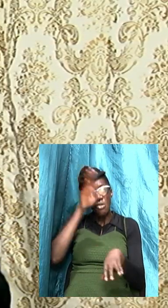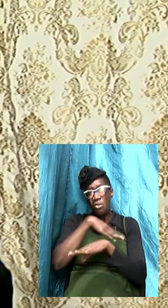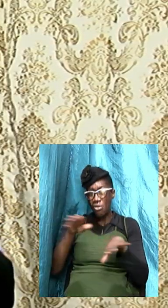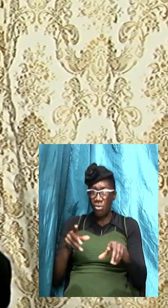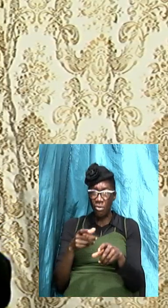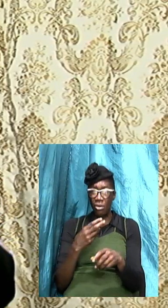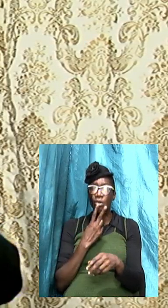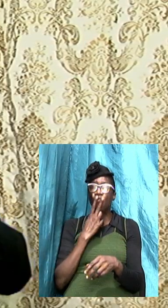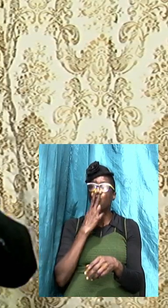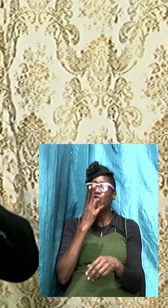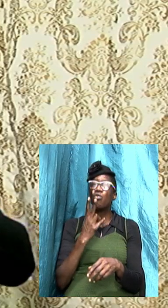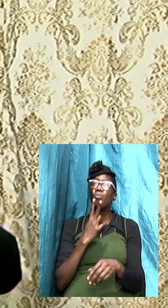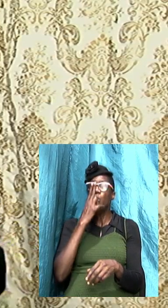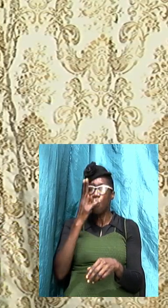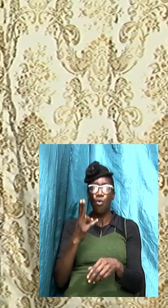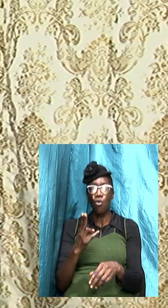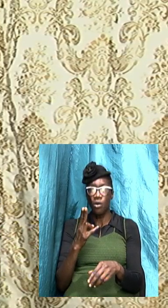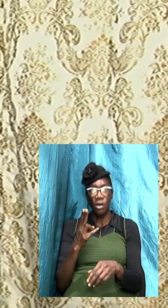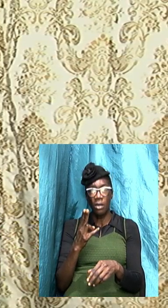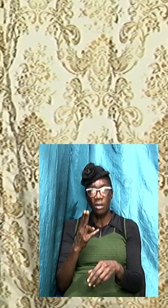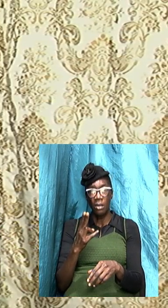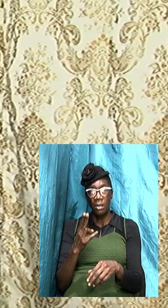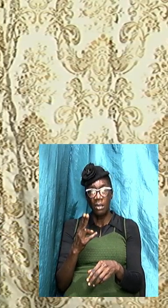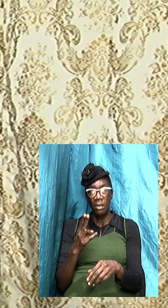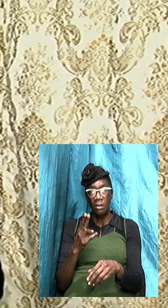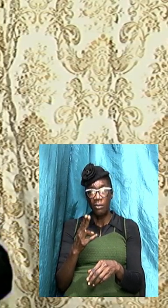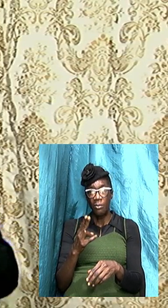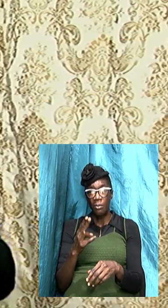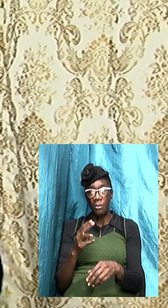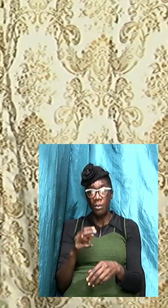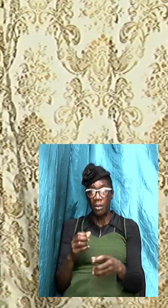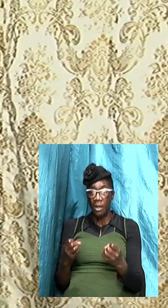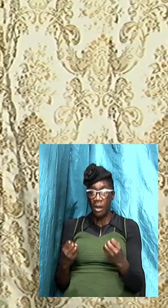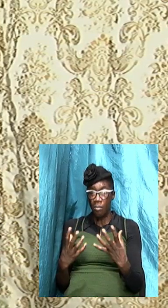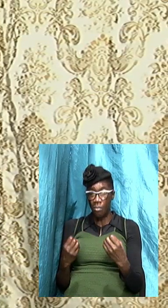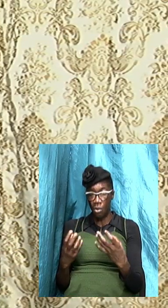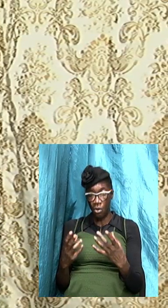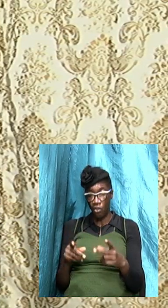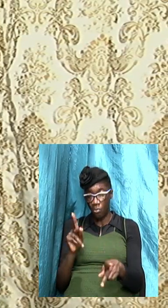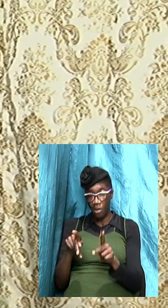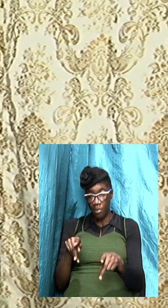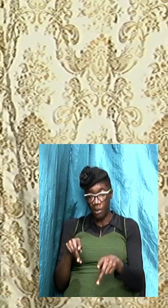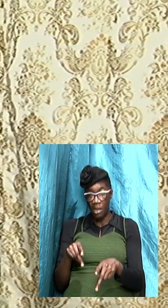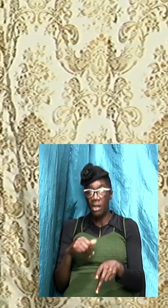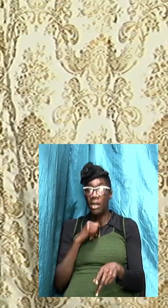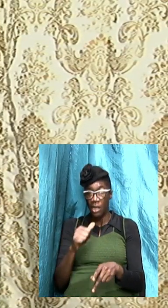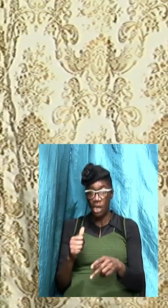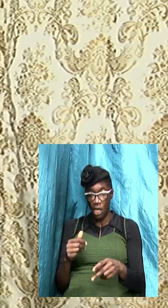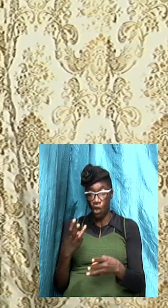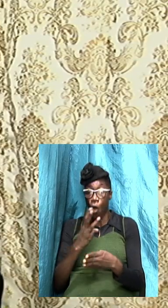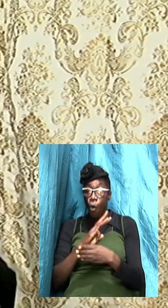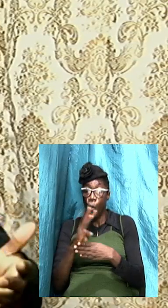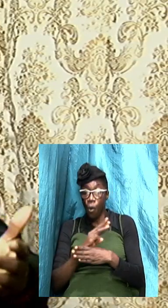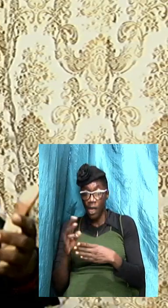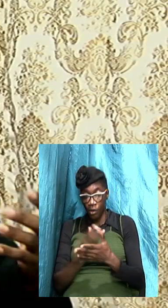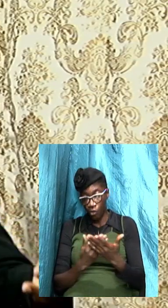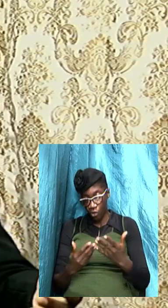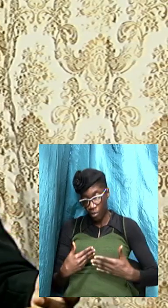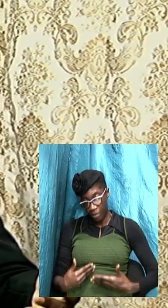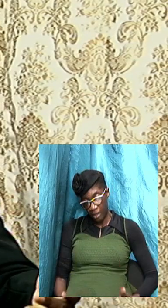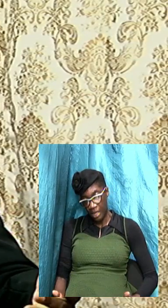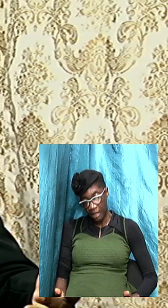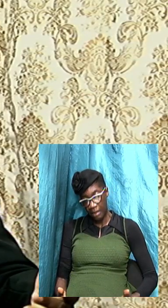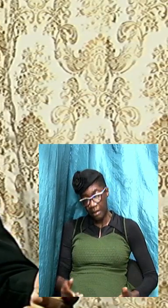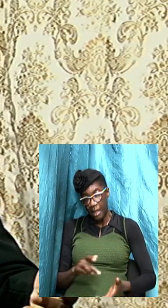that is verbatim a lot of folks who not wear certain things so just like how the Bible said dough shall not